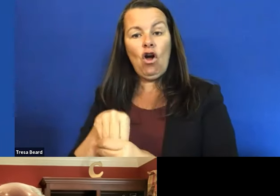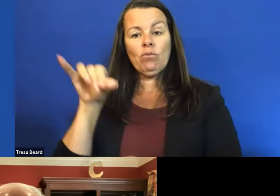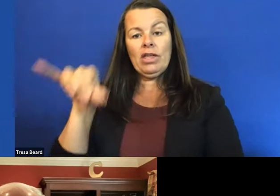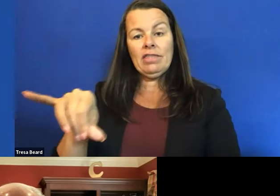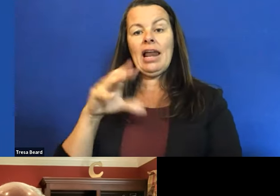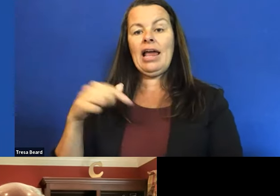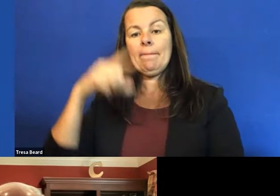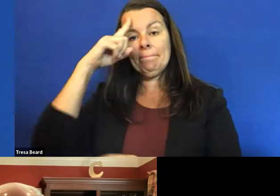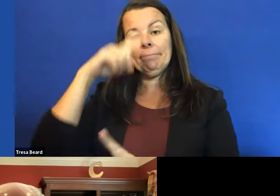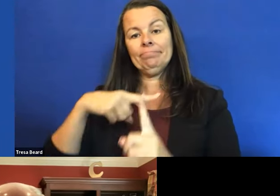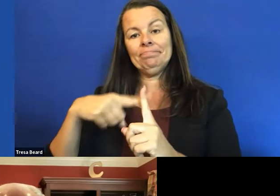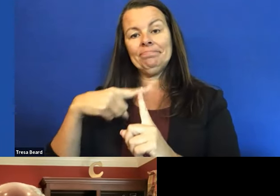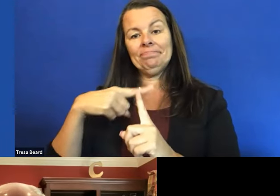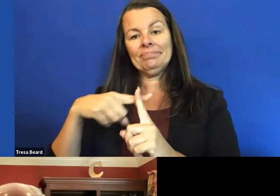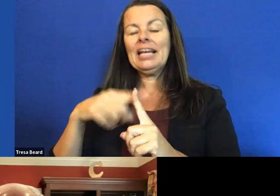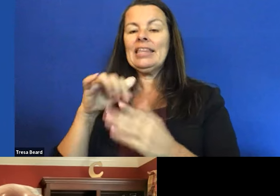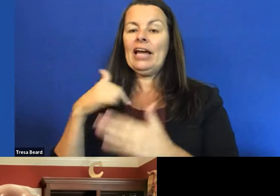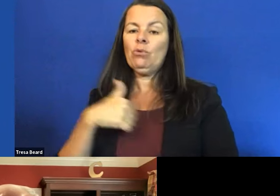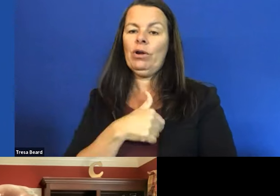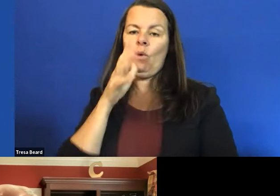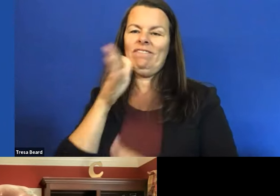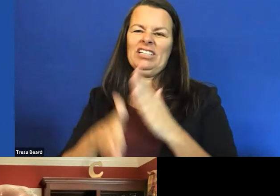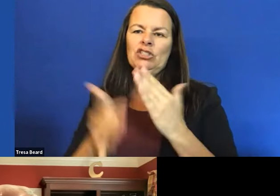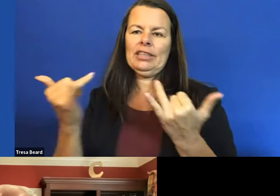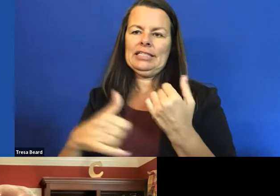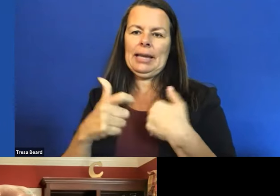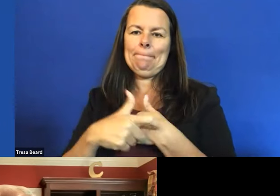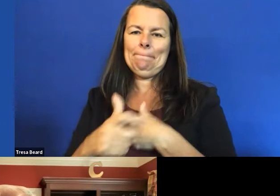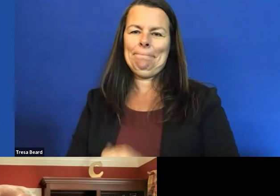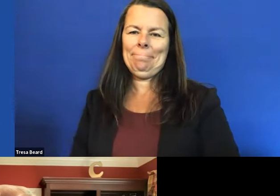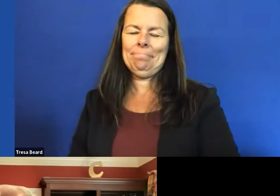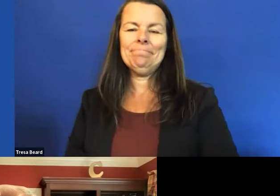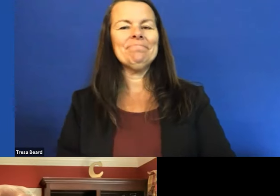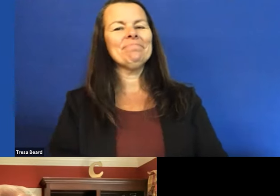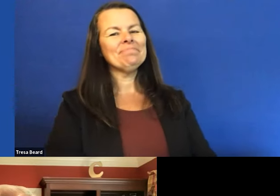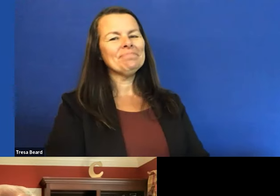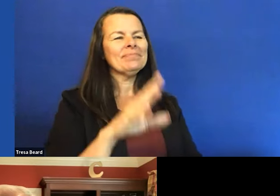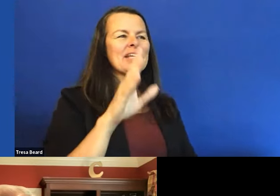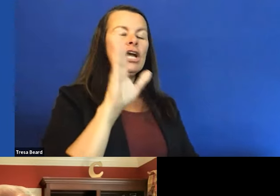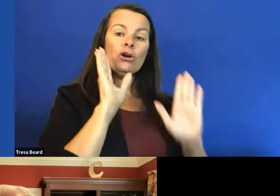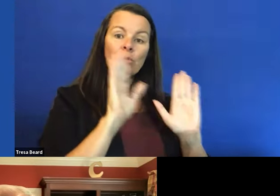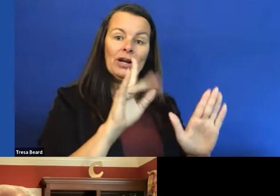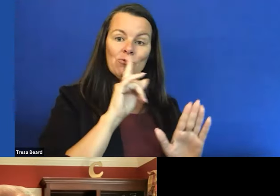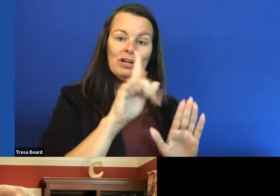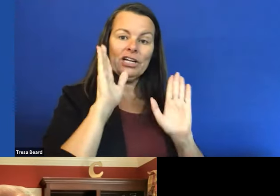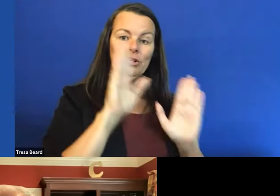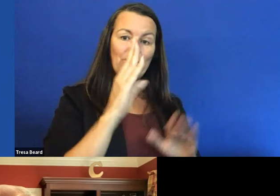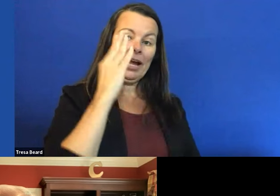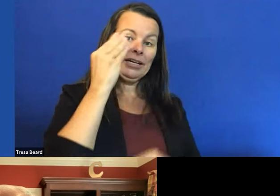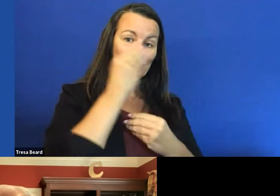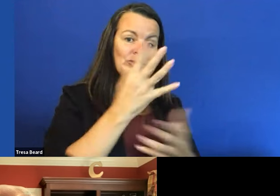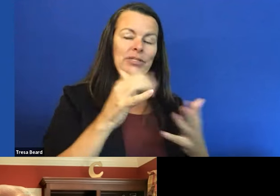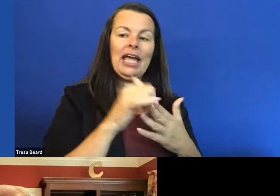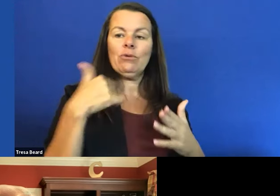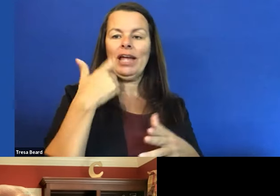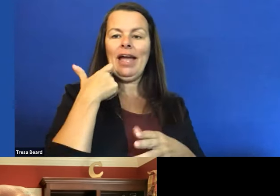optimistic that we're going to get it done this time. Great. That's really great news. And by the way, we just have a comment